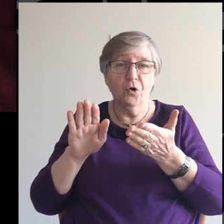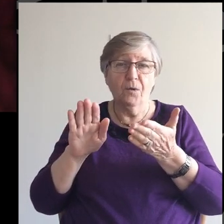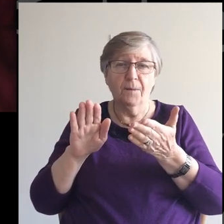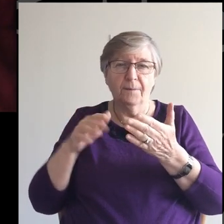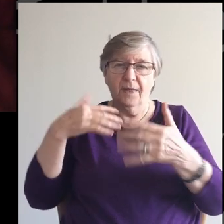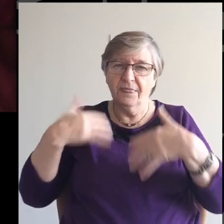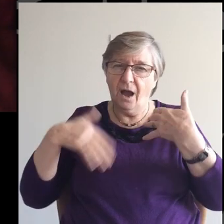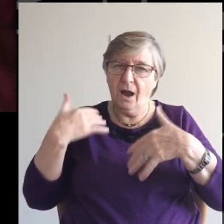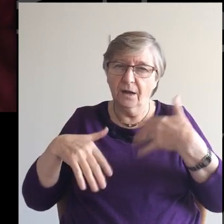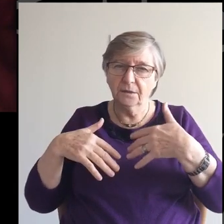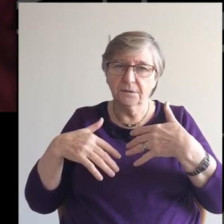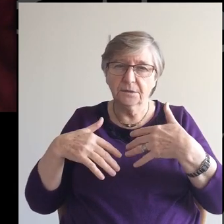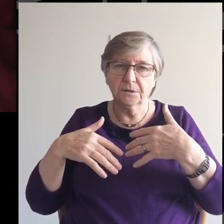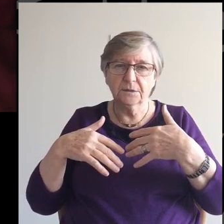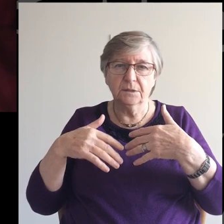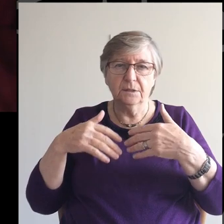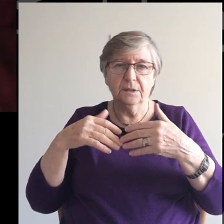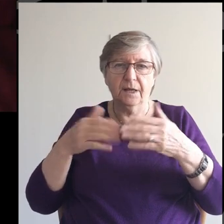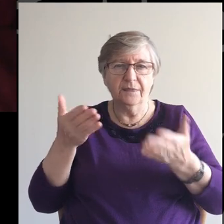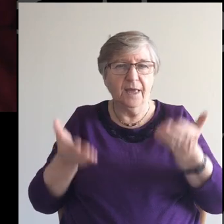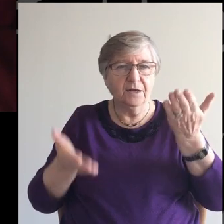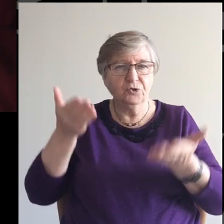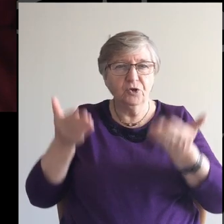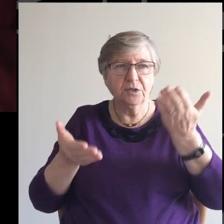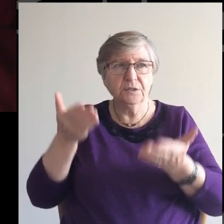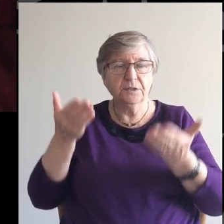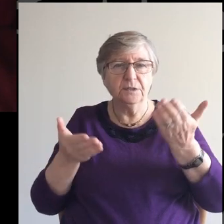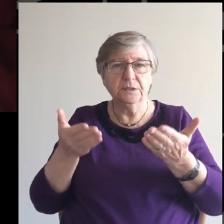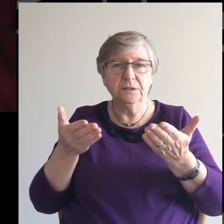into The hurts And the sorenesses And the injustices